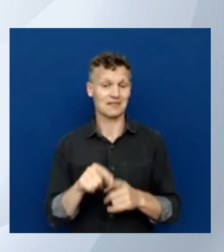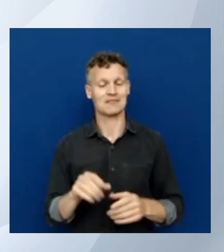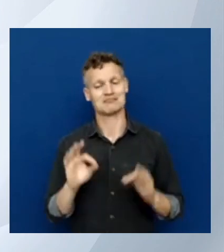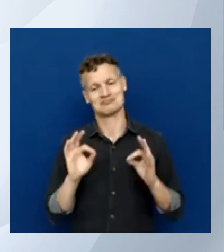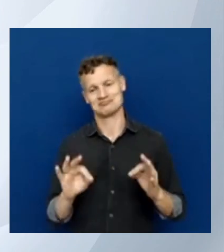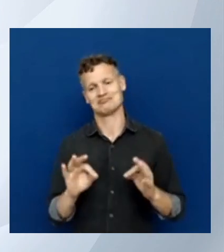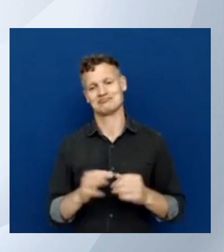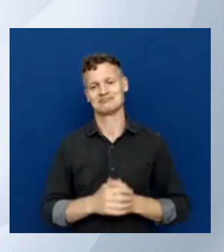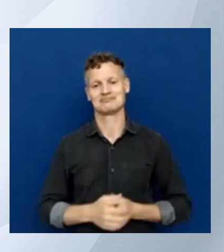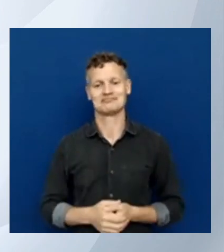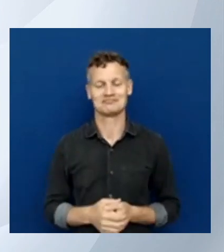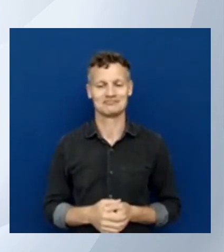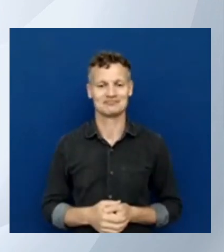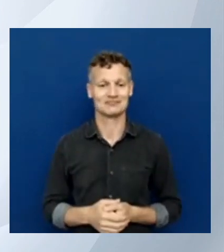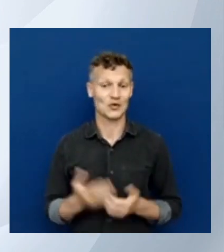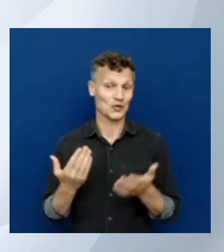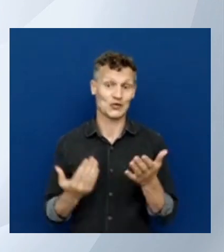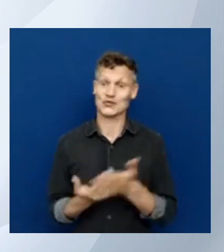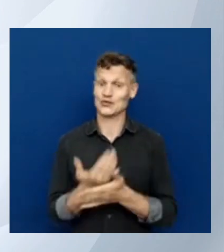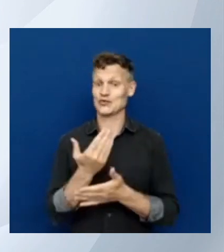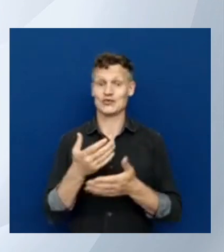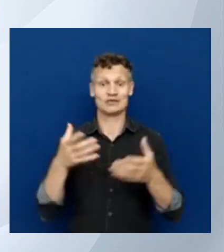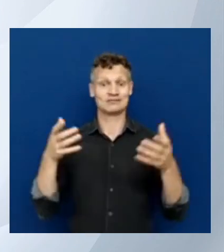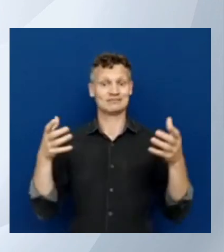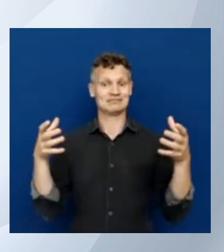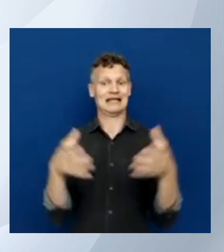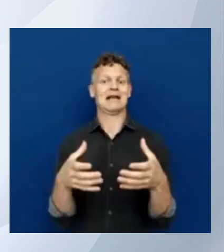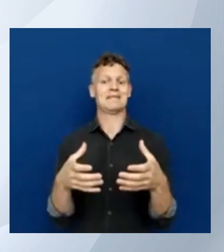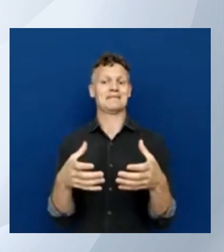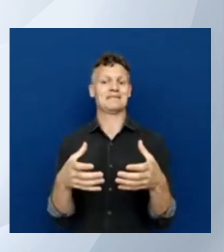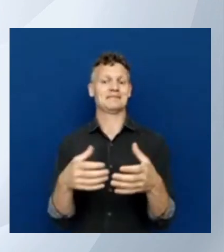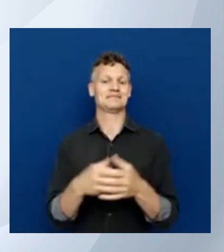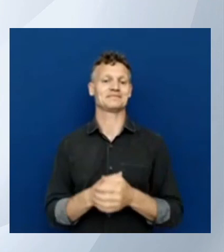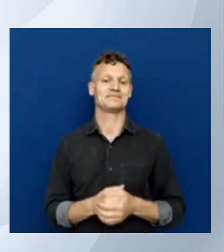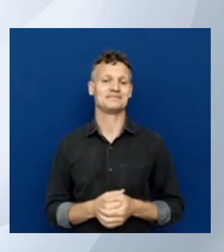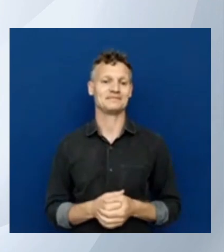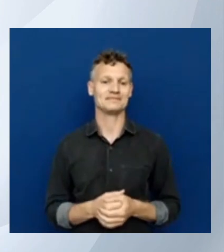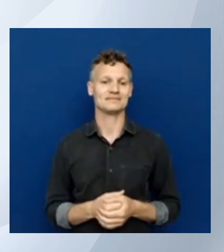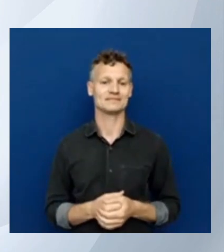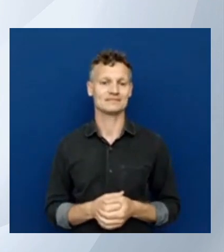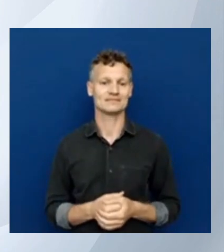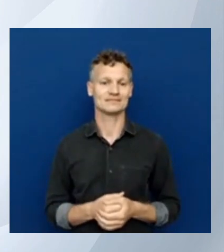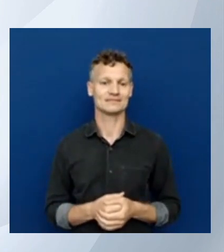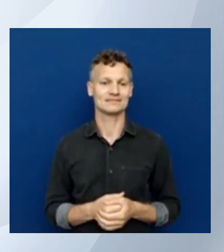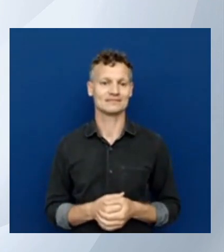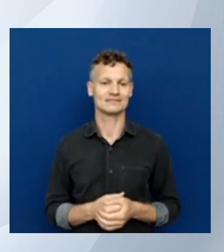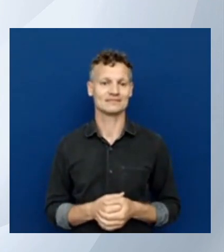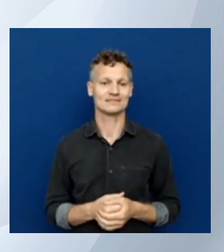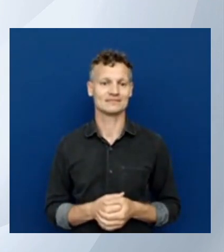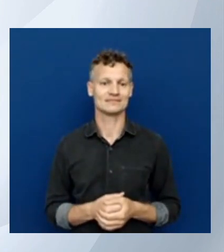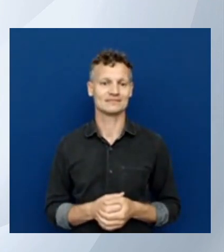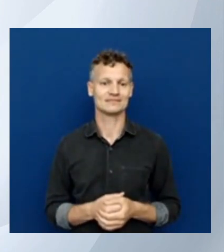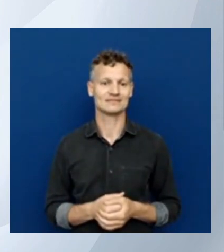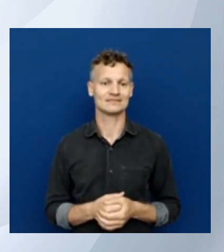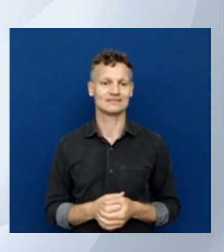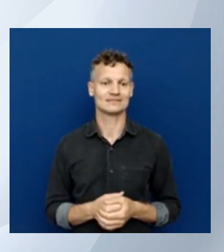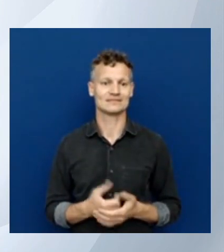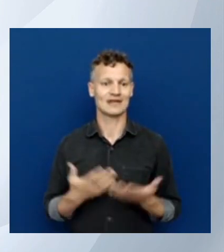meetup I know one little happy octocat sitting next to me here on the couch say hi hi